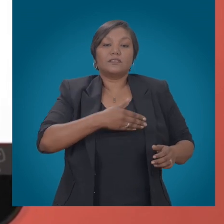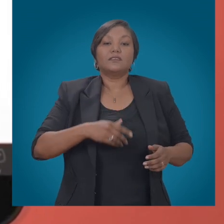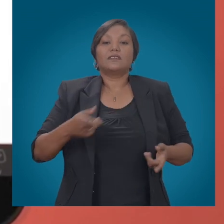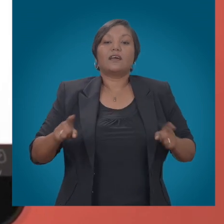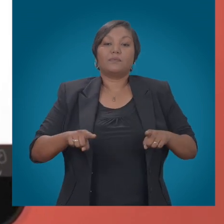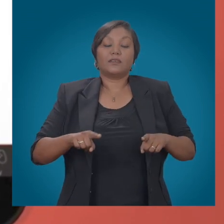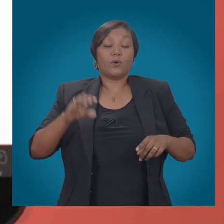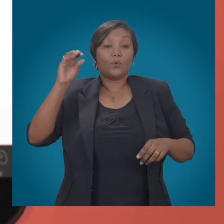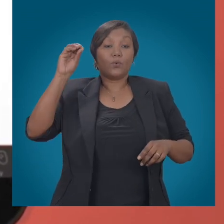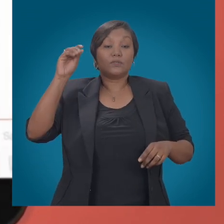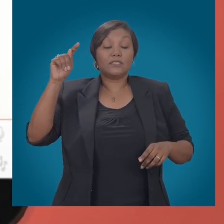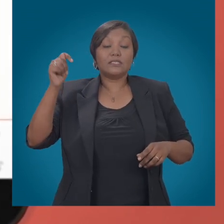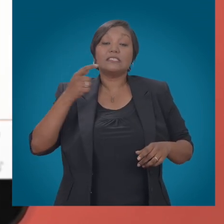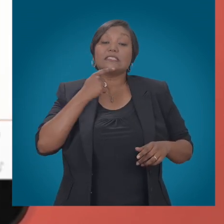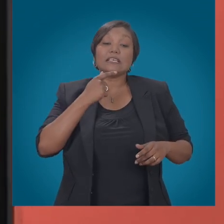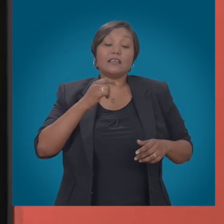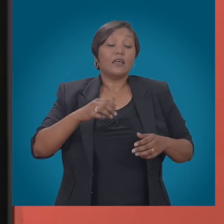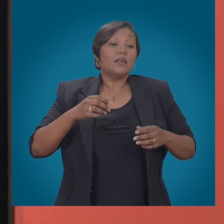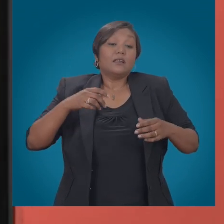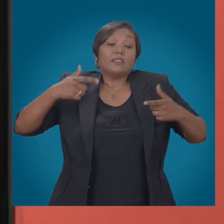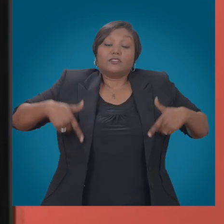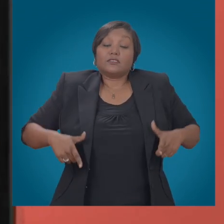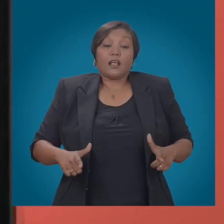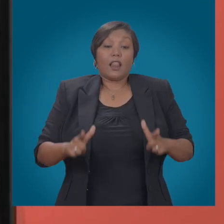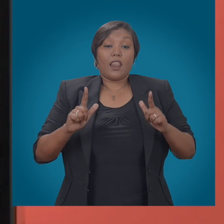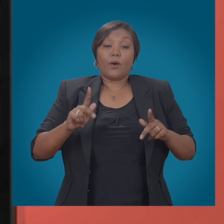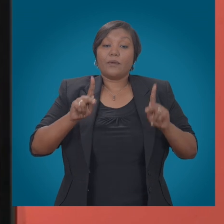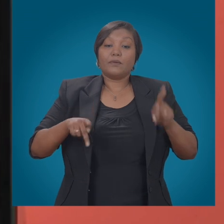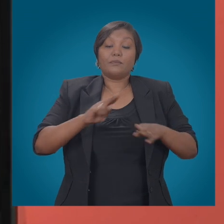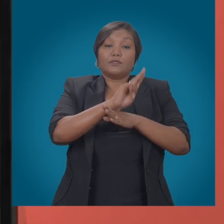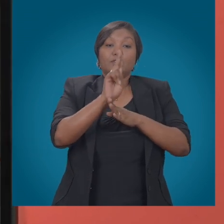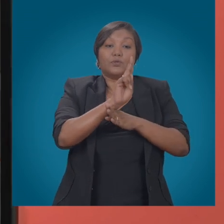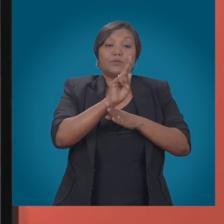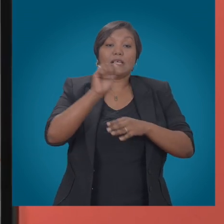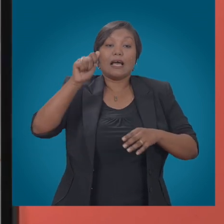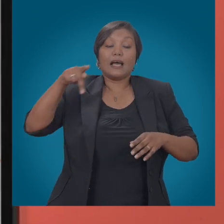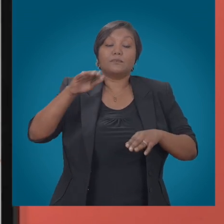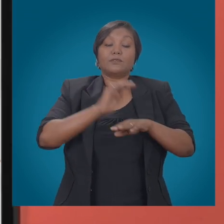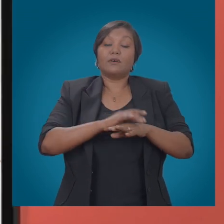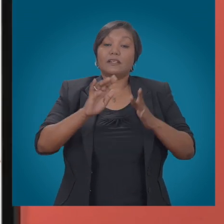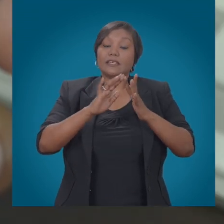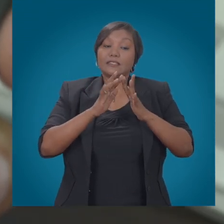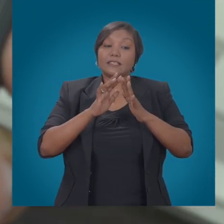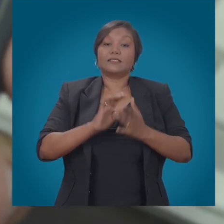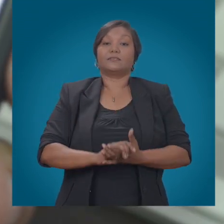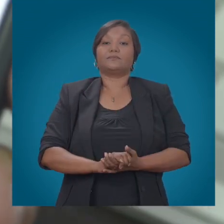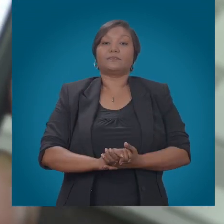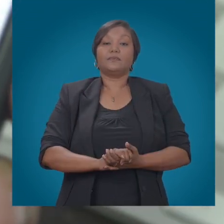their part don't perceive themselves as hijackers of the conventional business model but just another service available on the internet.